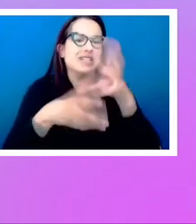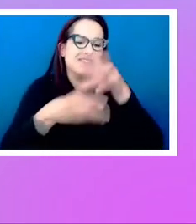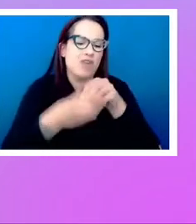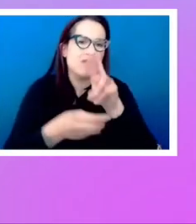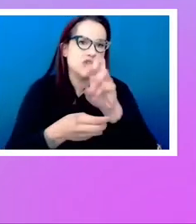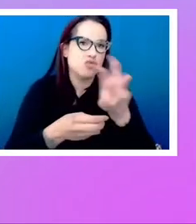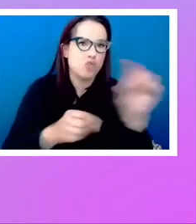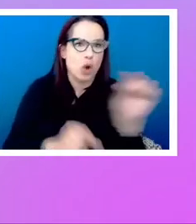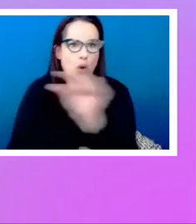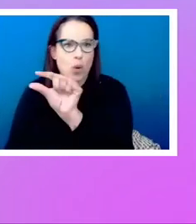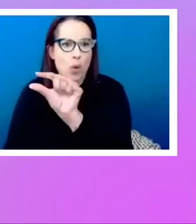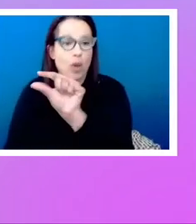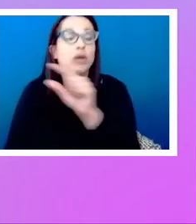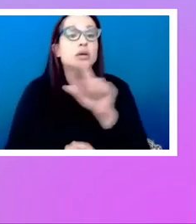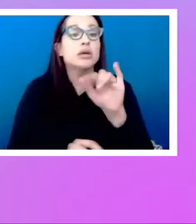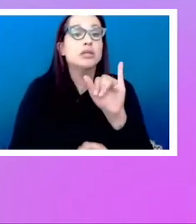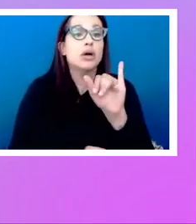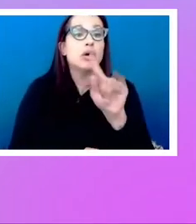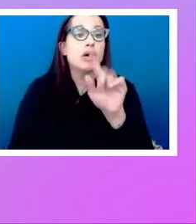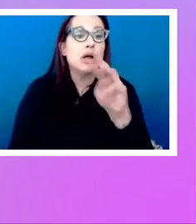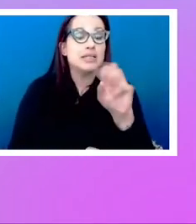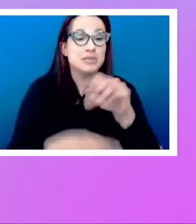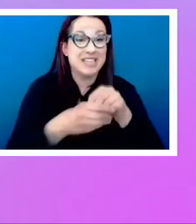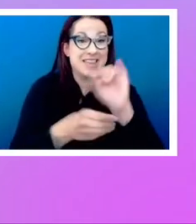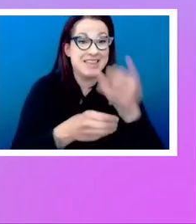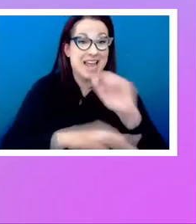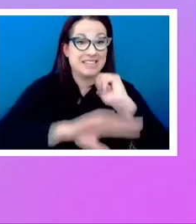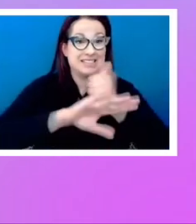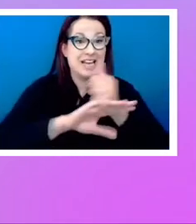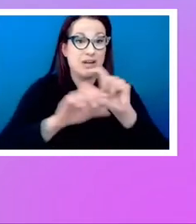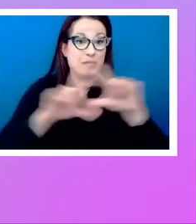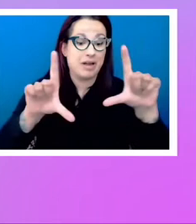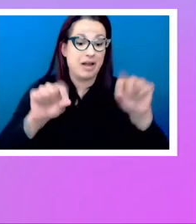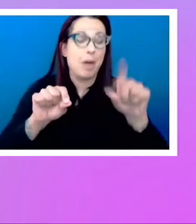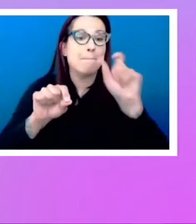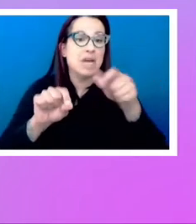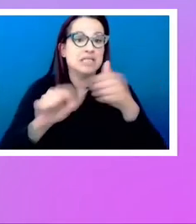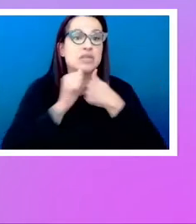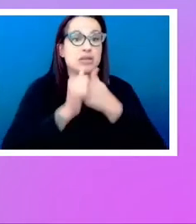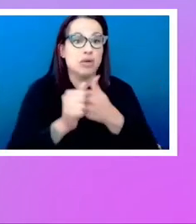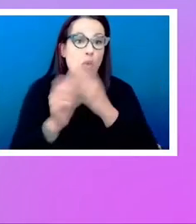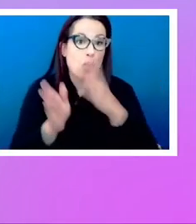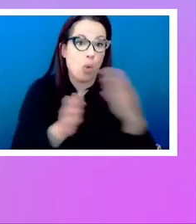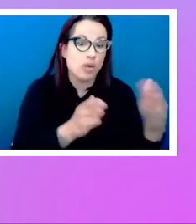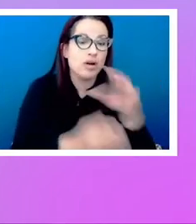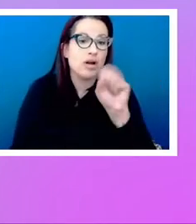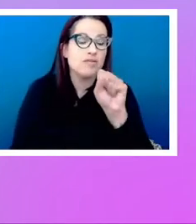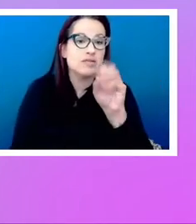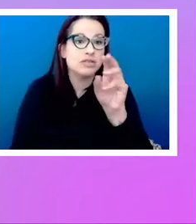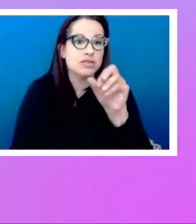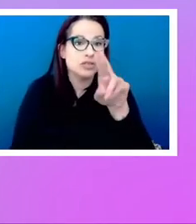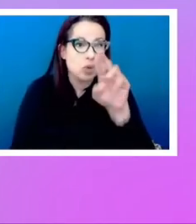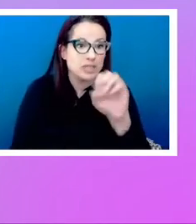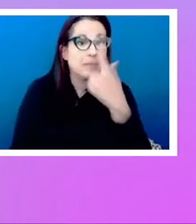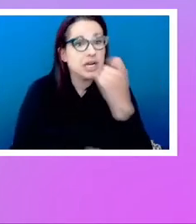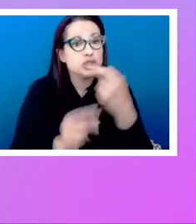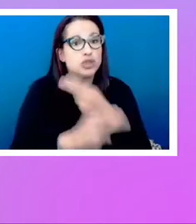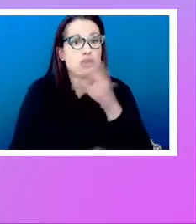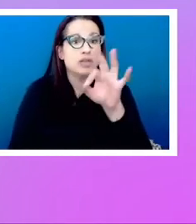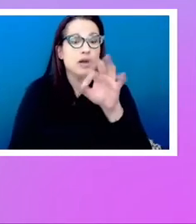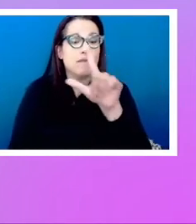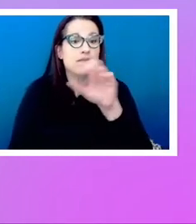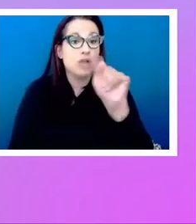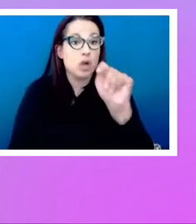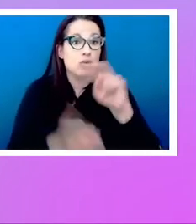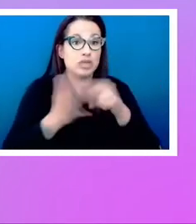items have to pretty much in that layout stay in source order, because you're using floats to lay them out and floats just float up